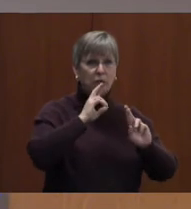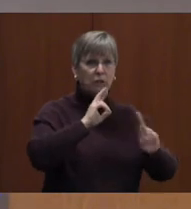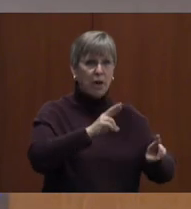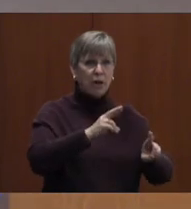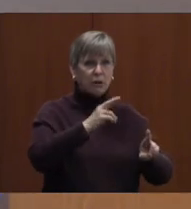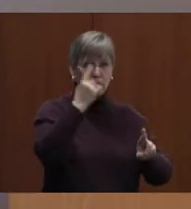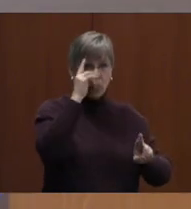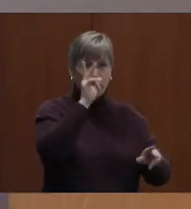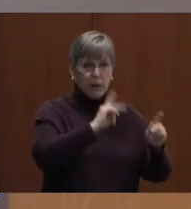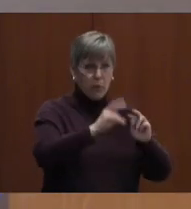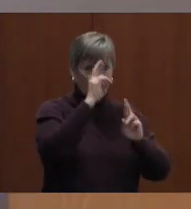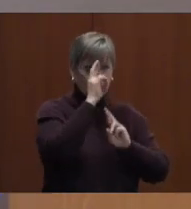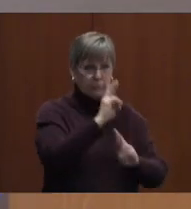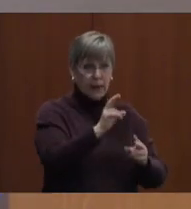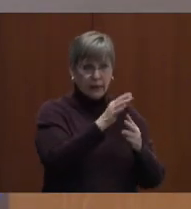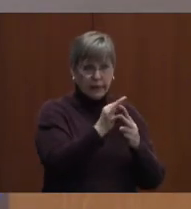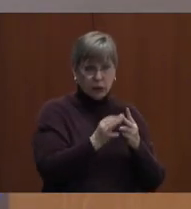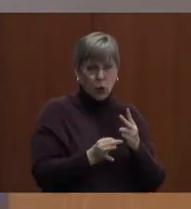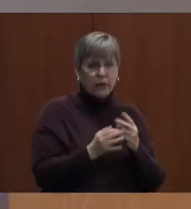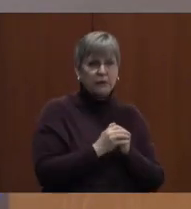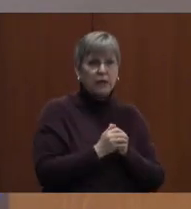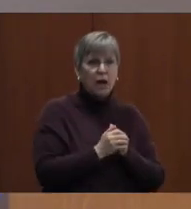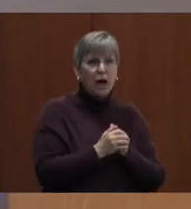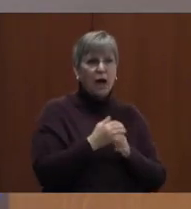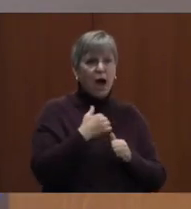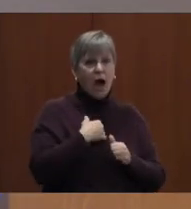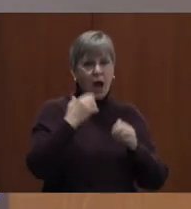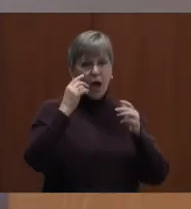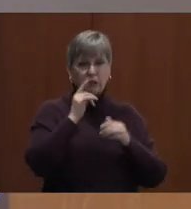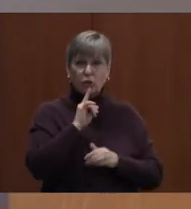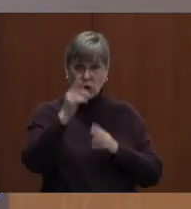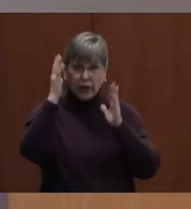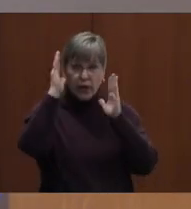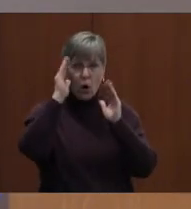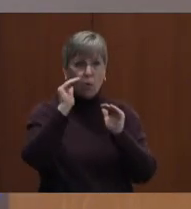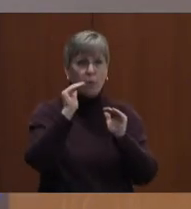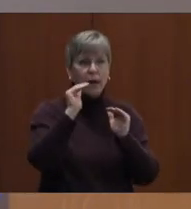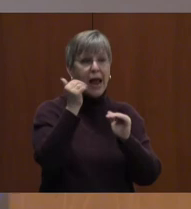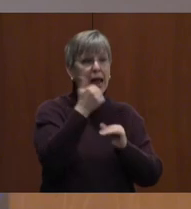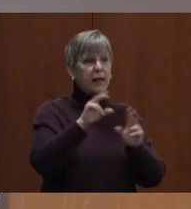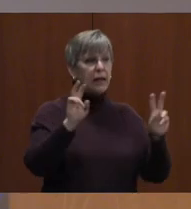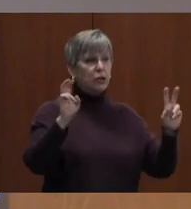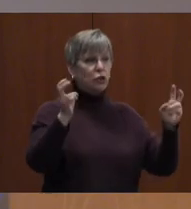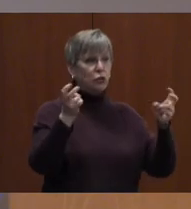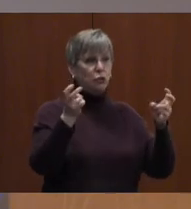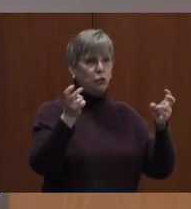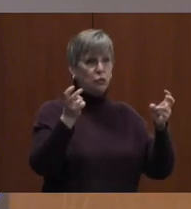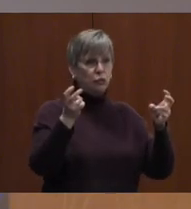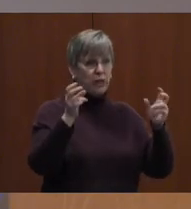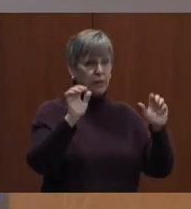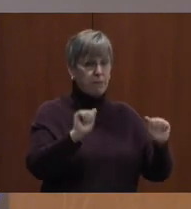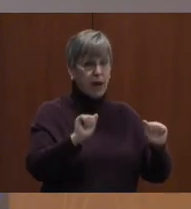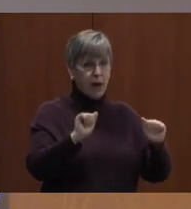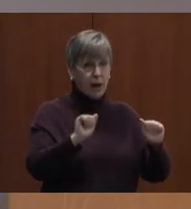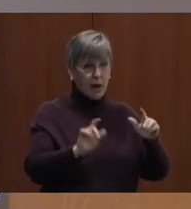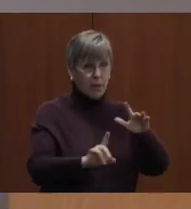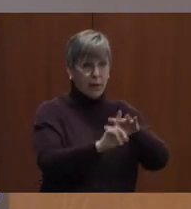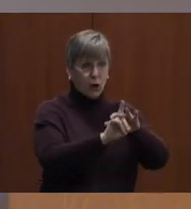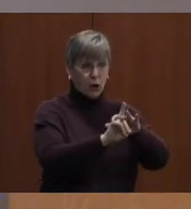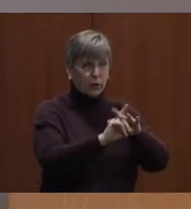where people are respecting the choice. I would certainly hope that any issues that may arise, I